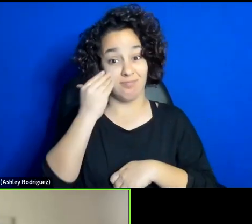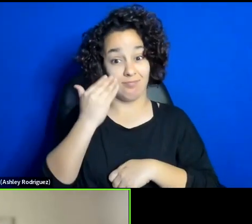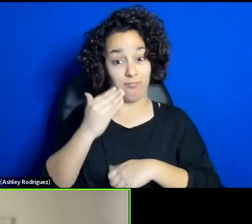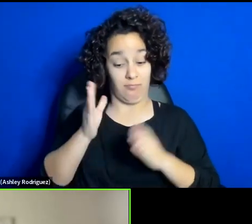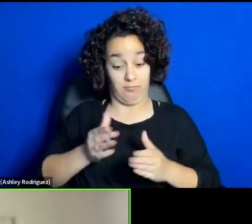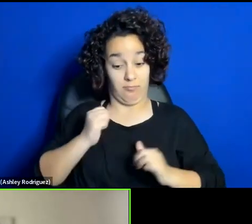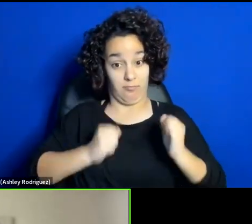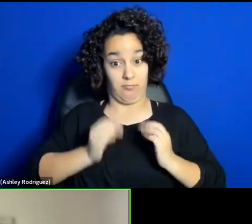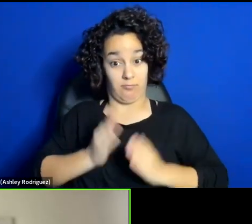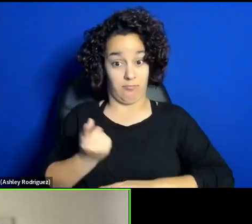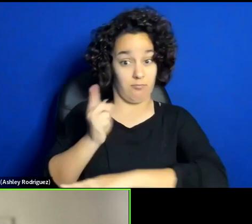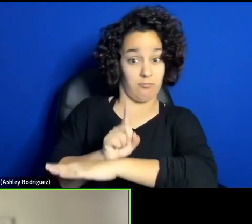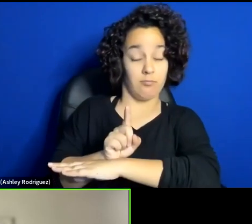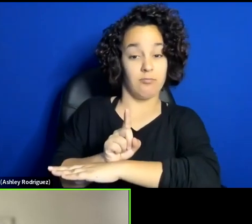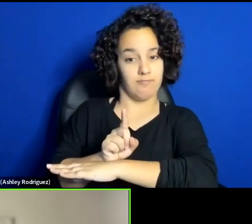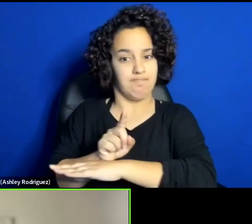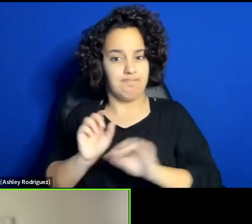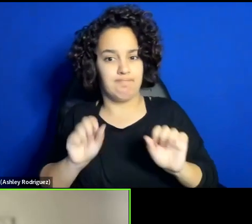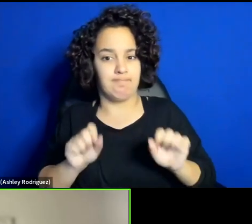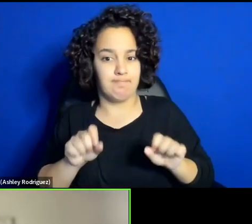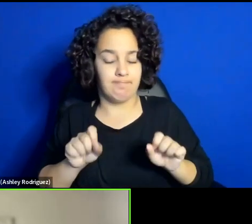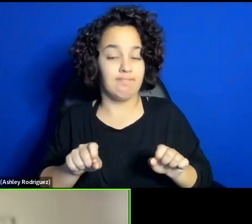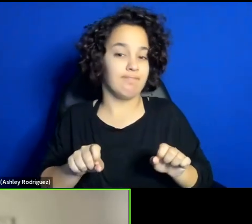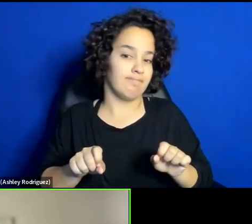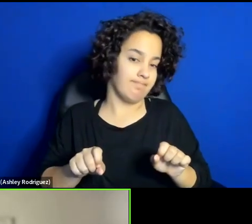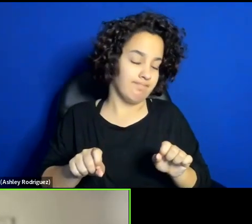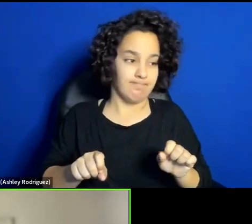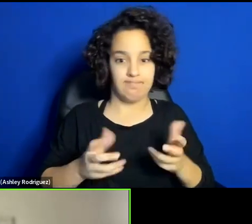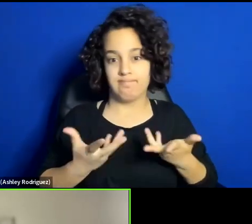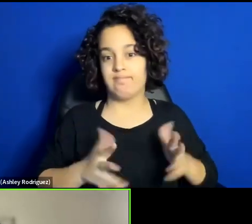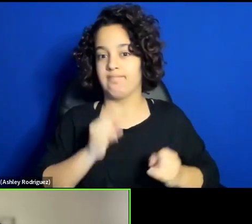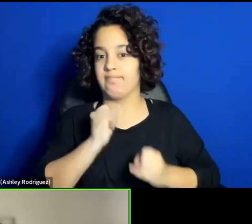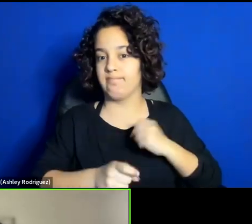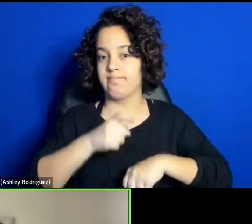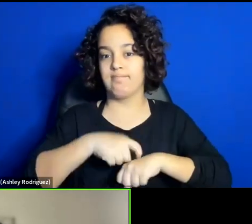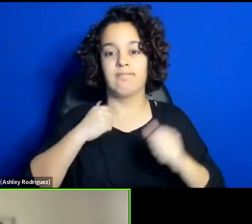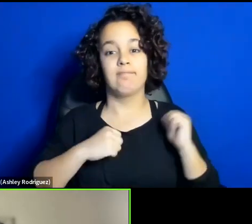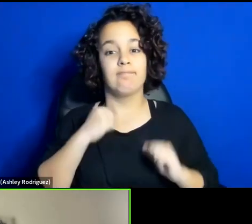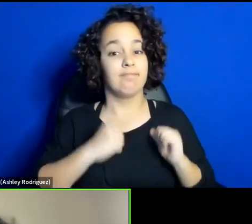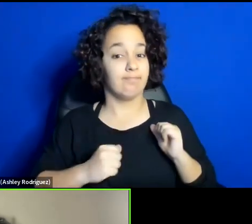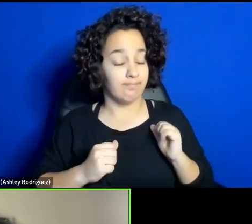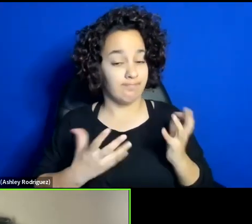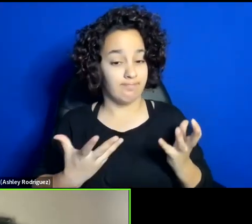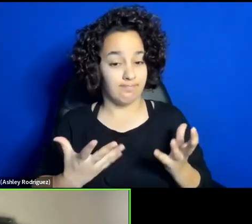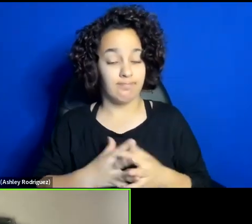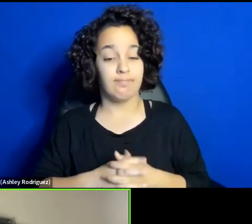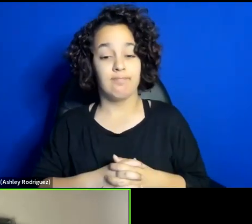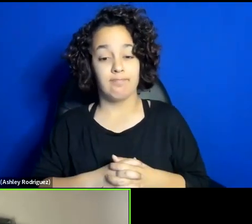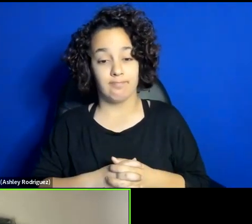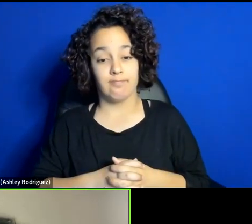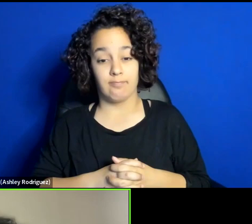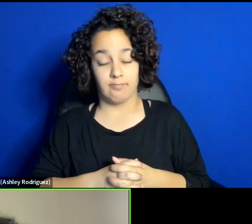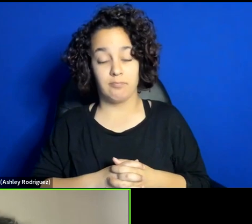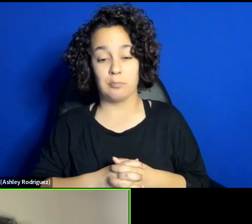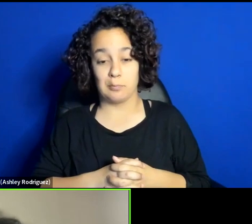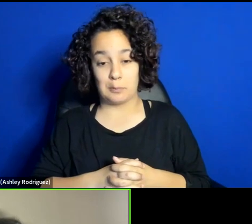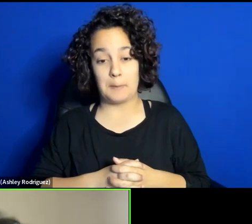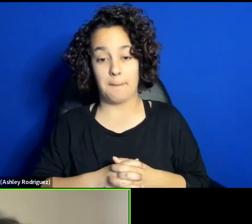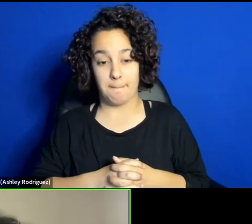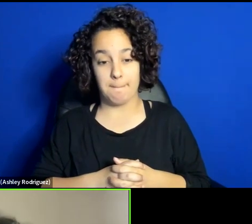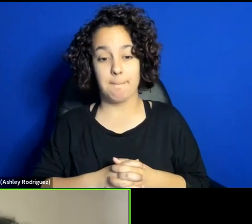the end of, it could be the end of her career. So it is about what you choose as an